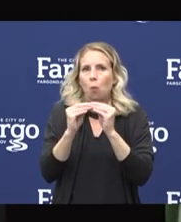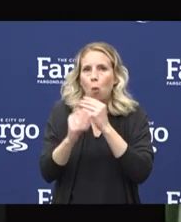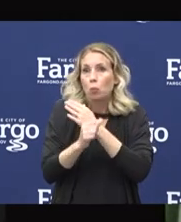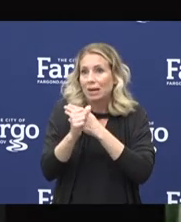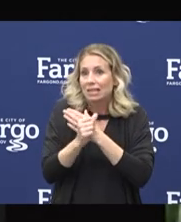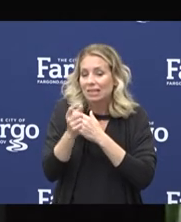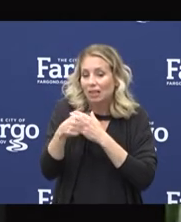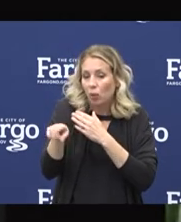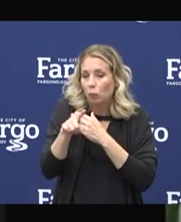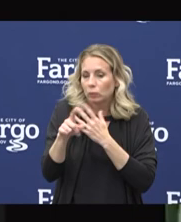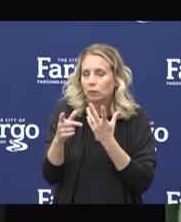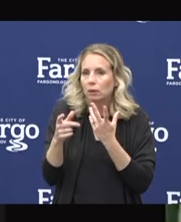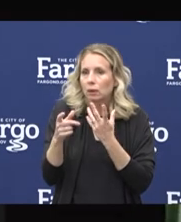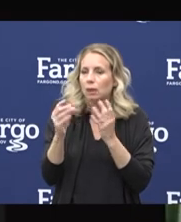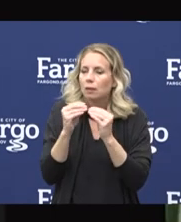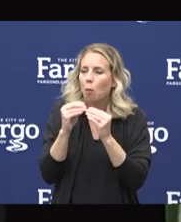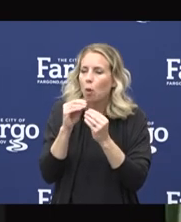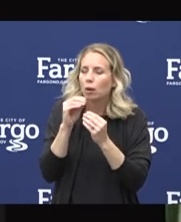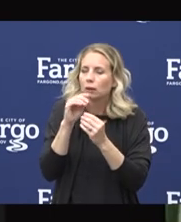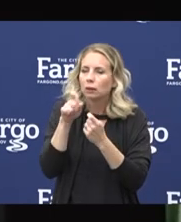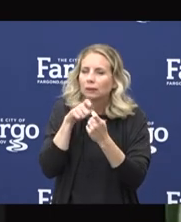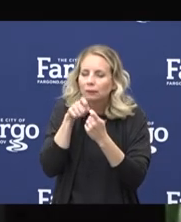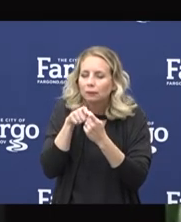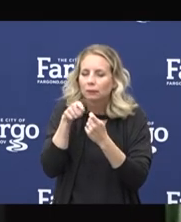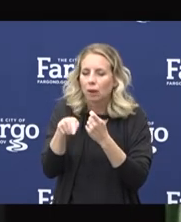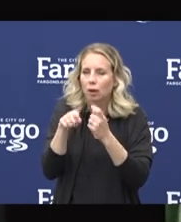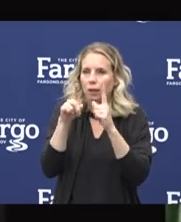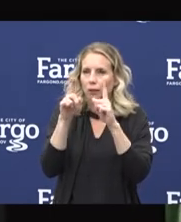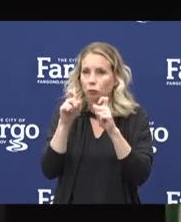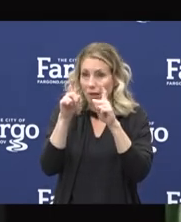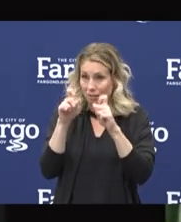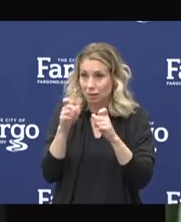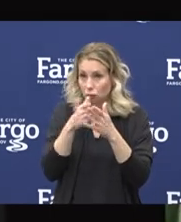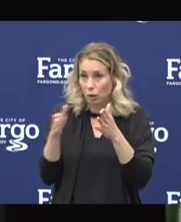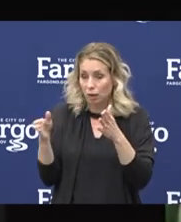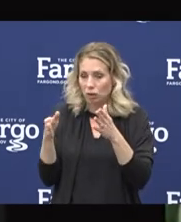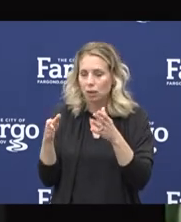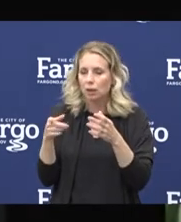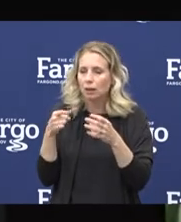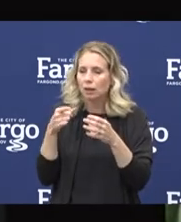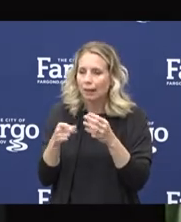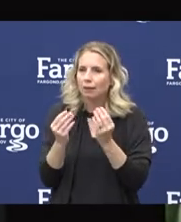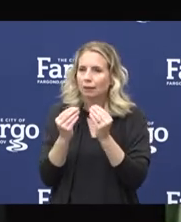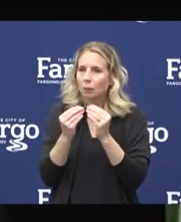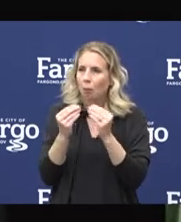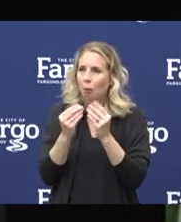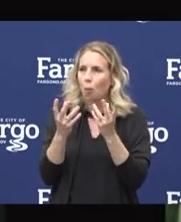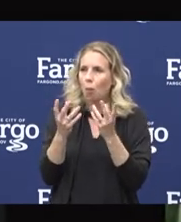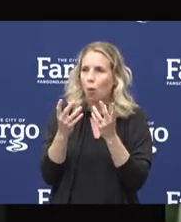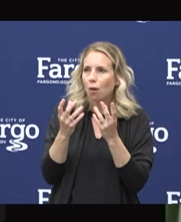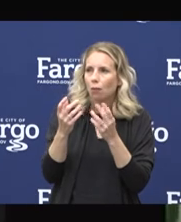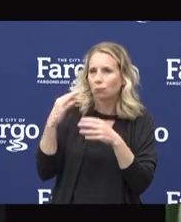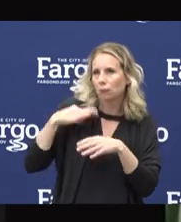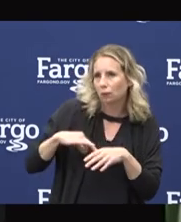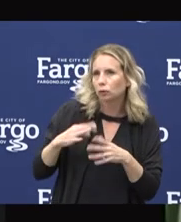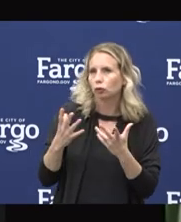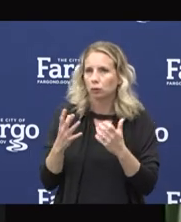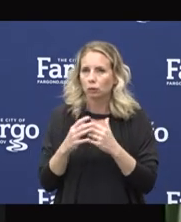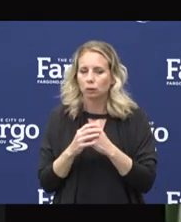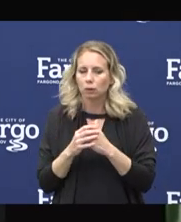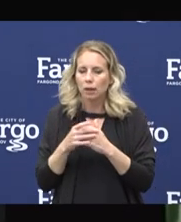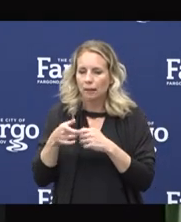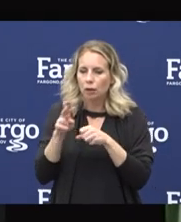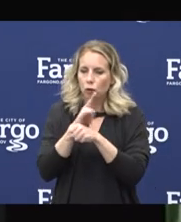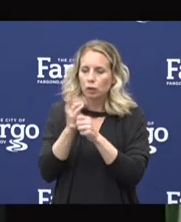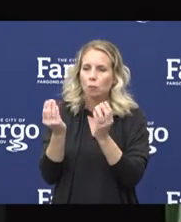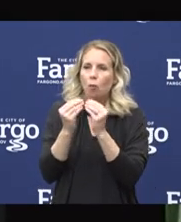That's the more targeted testing strategy we've had, which is using really pretty much our full capacity of tests available to